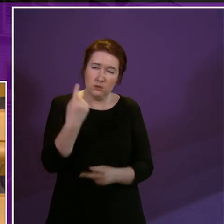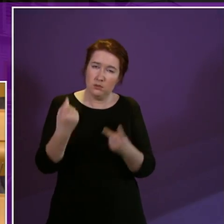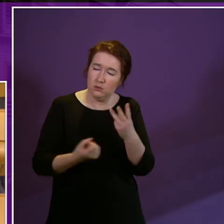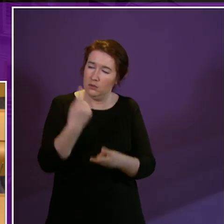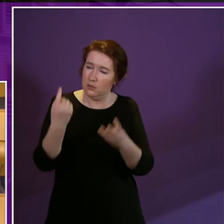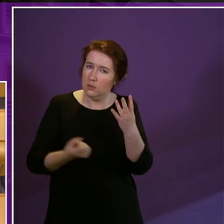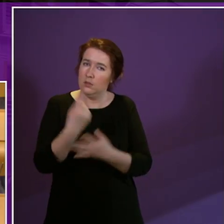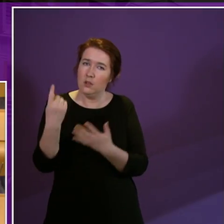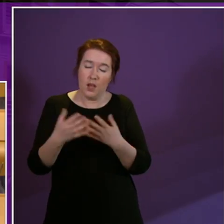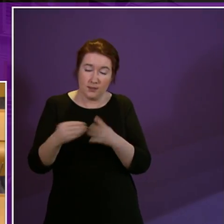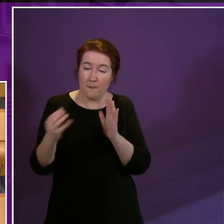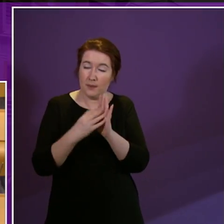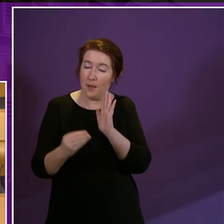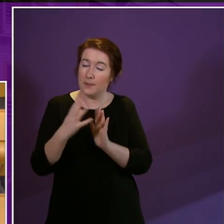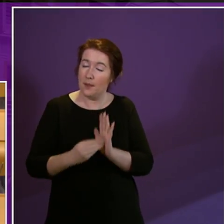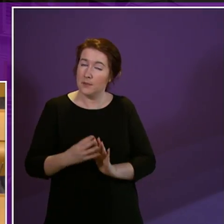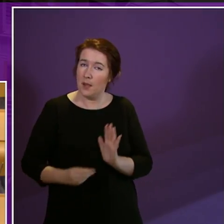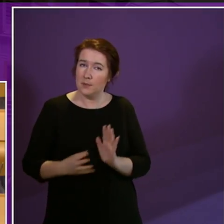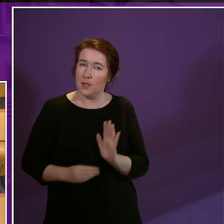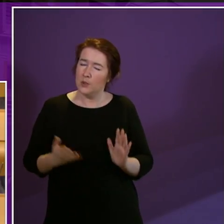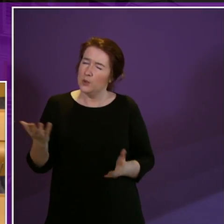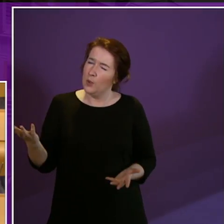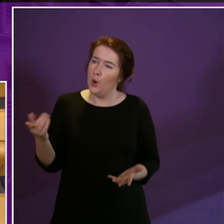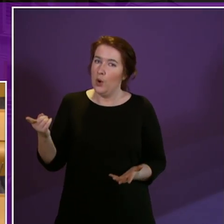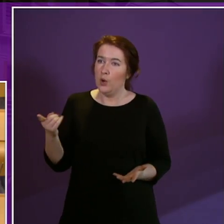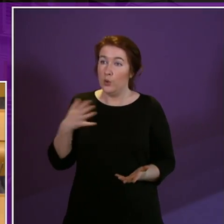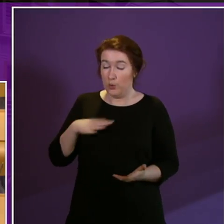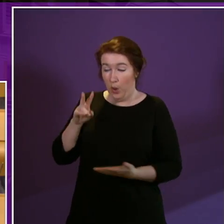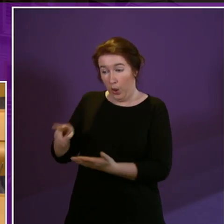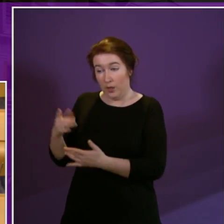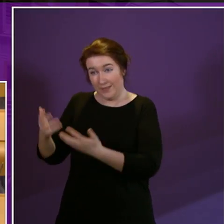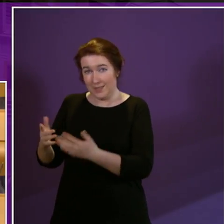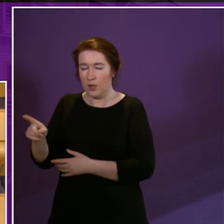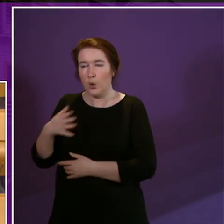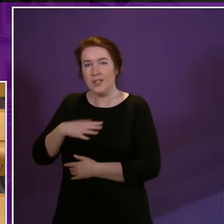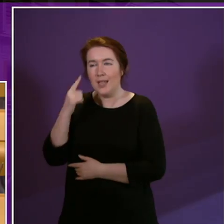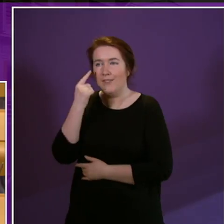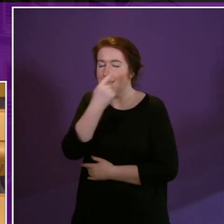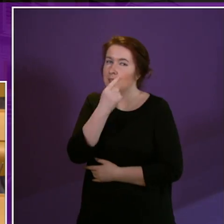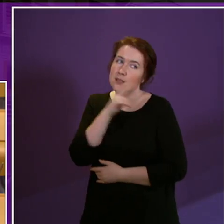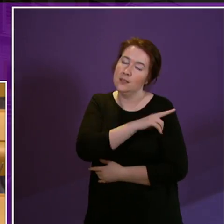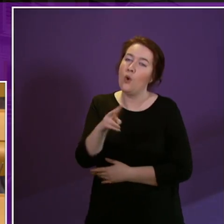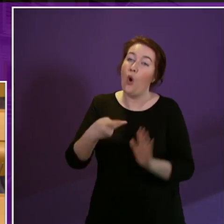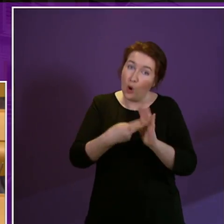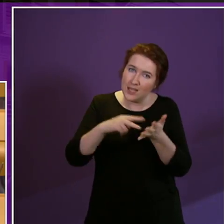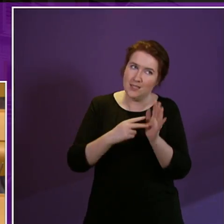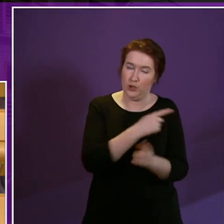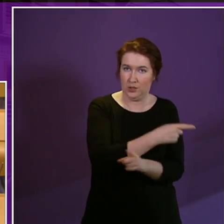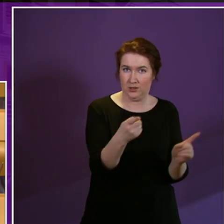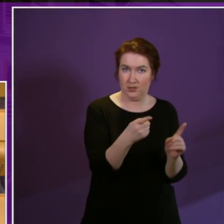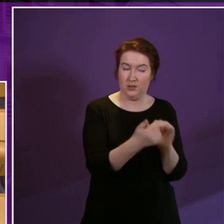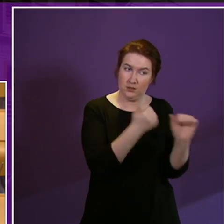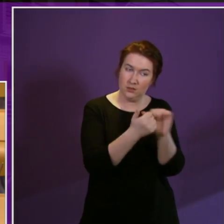after case and so the evidence that you need to look at is the evidence that these organisations who are there